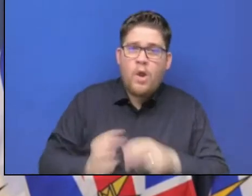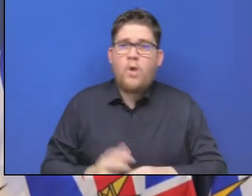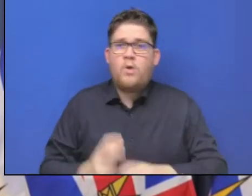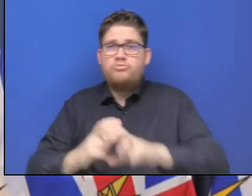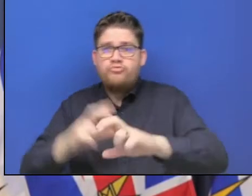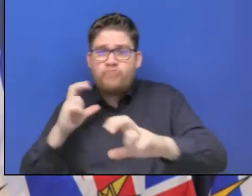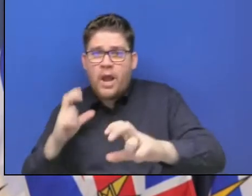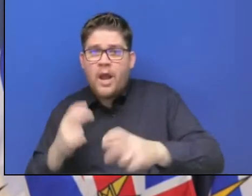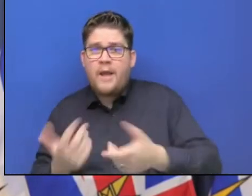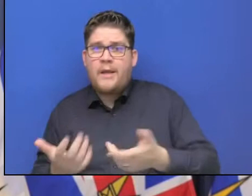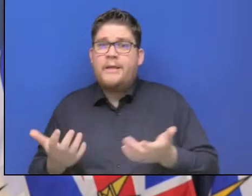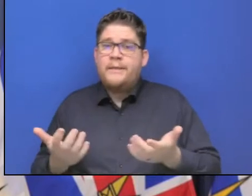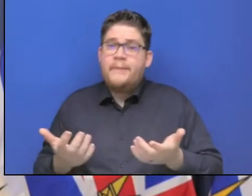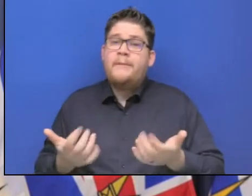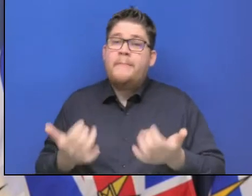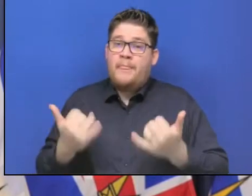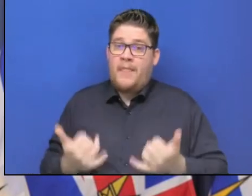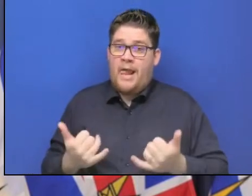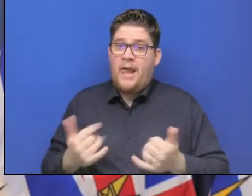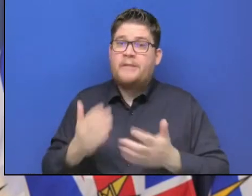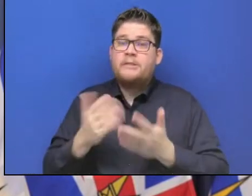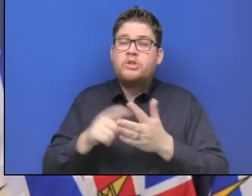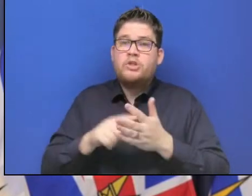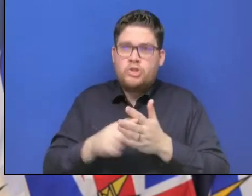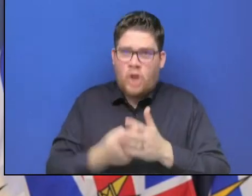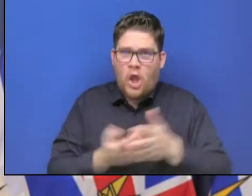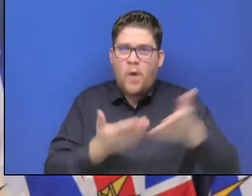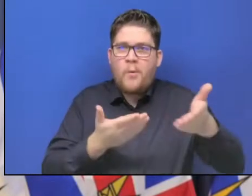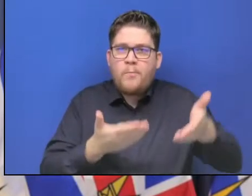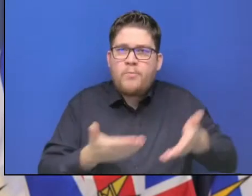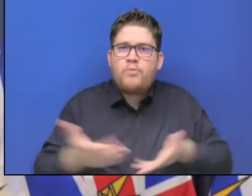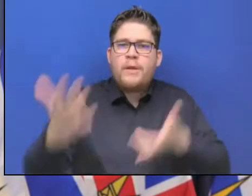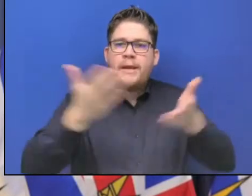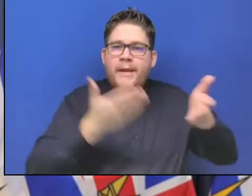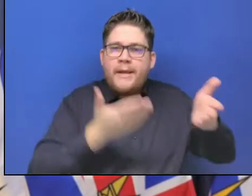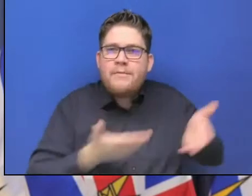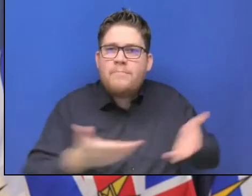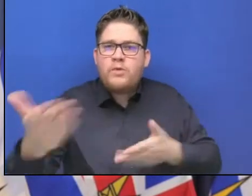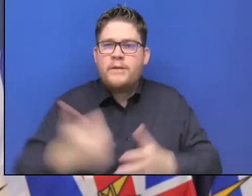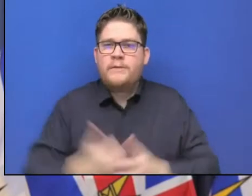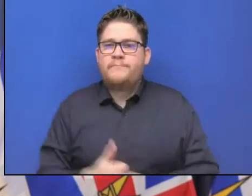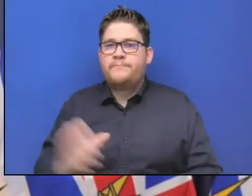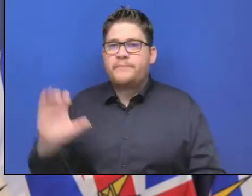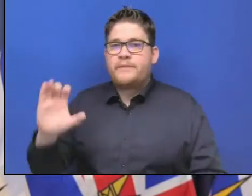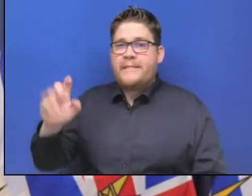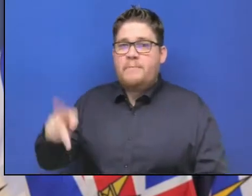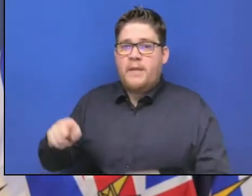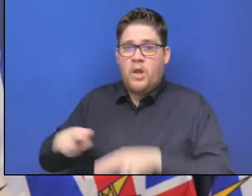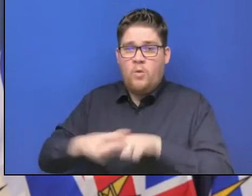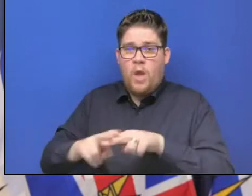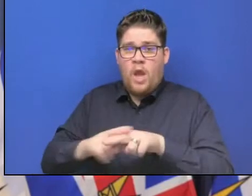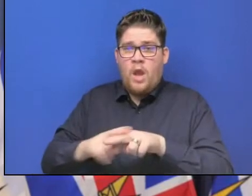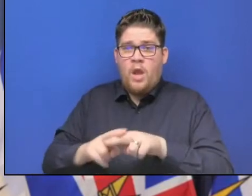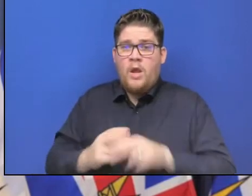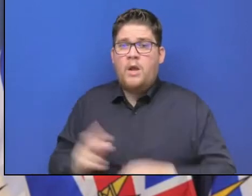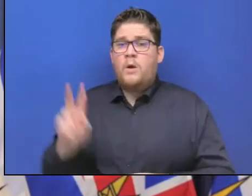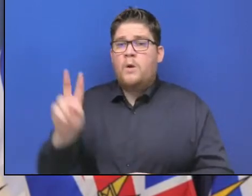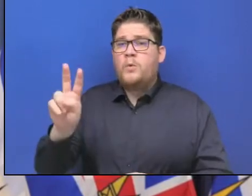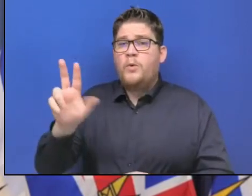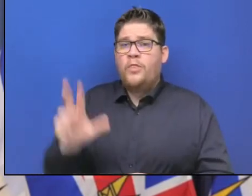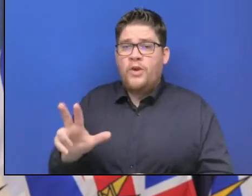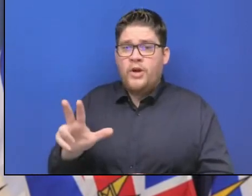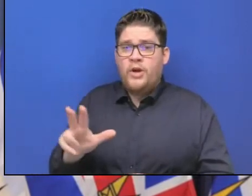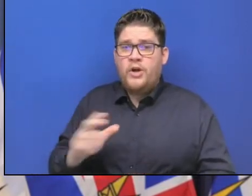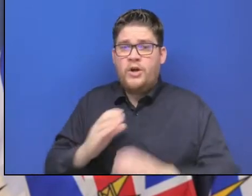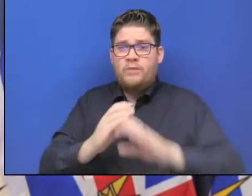is, you know, helping to move two-thirds of containers that are to bottleneck So out. We been in our port. Getting those to the rest of British Columbia